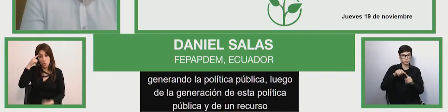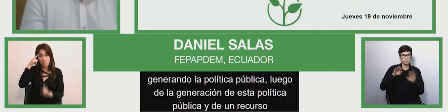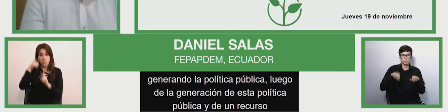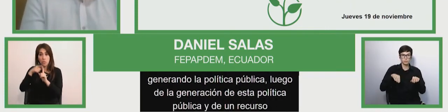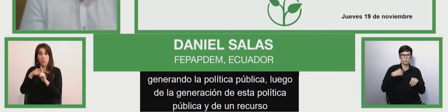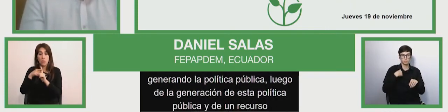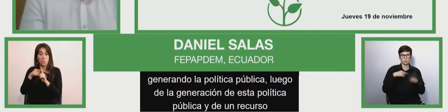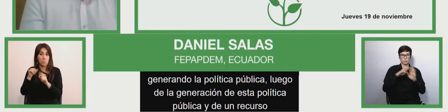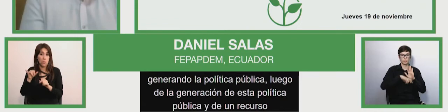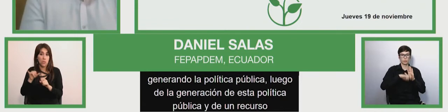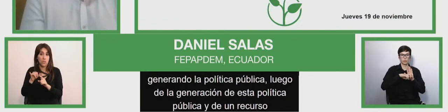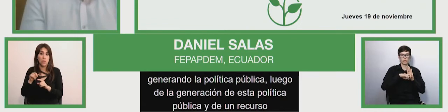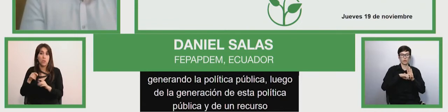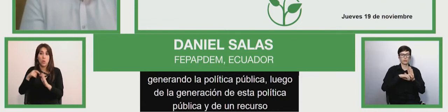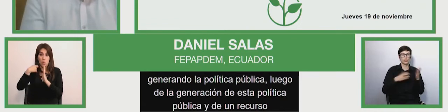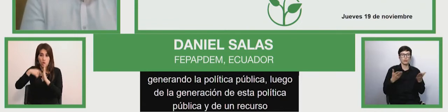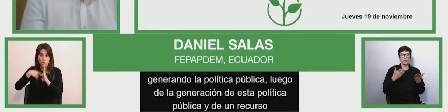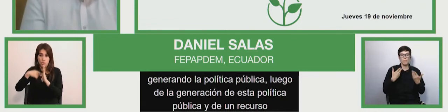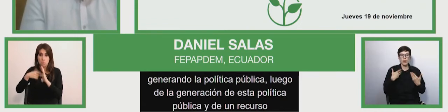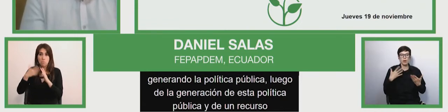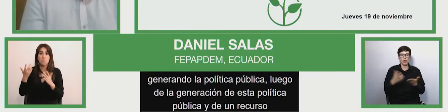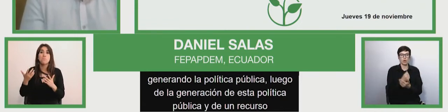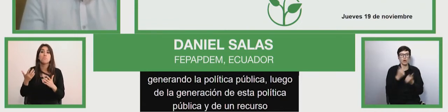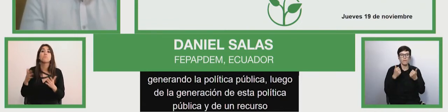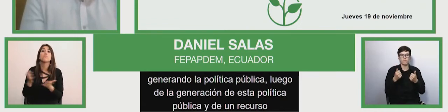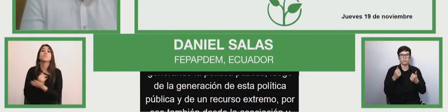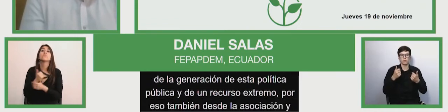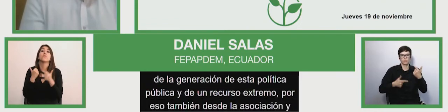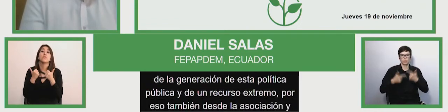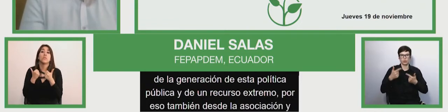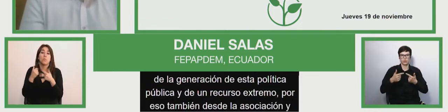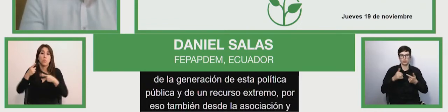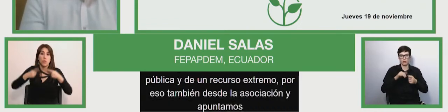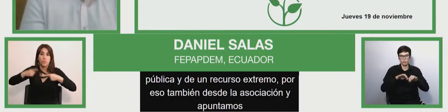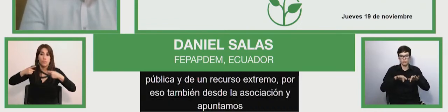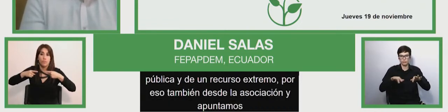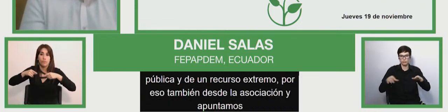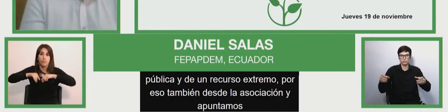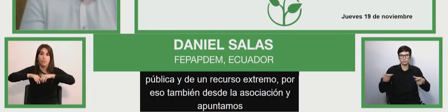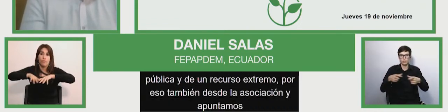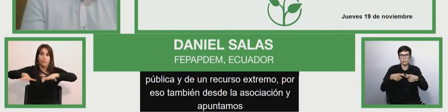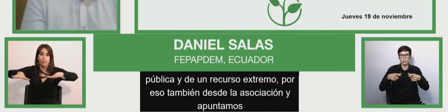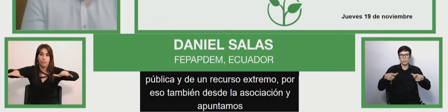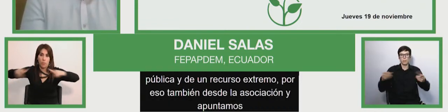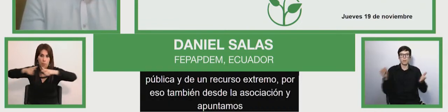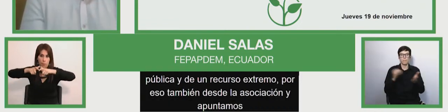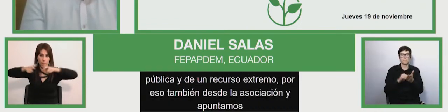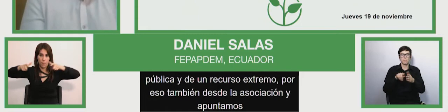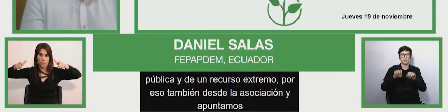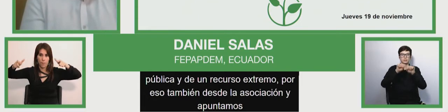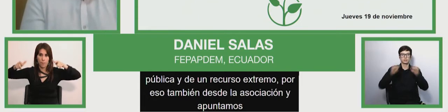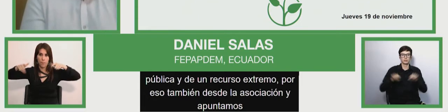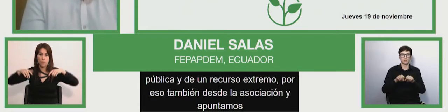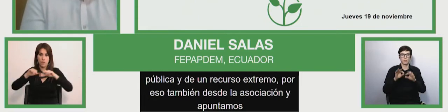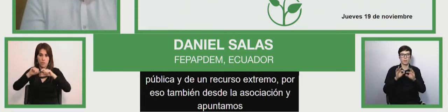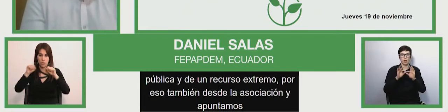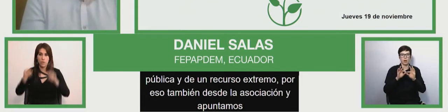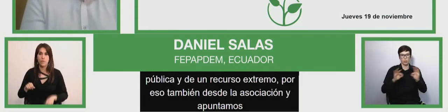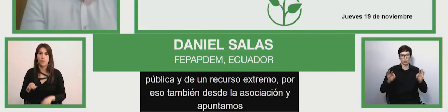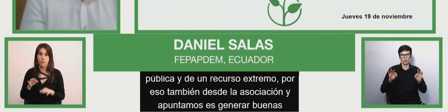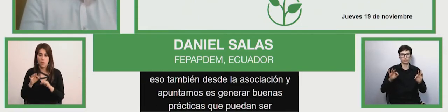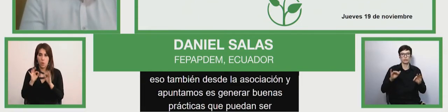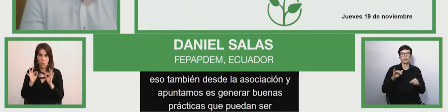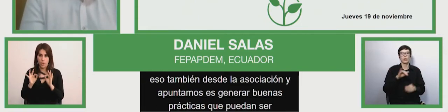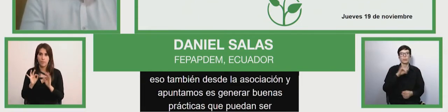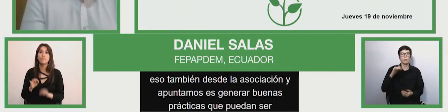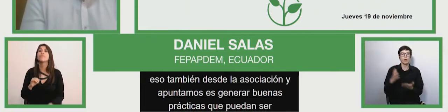is is to generate good best practices we're going to be universalized in the in the and to build public policy